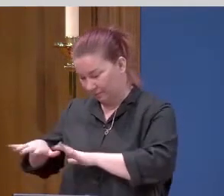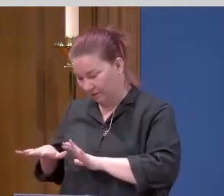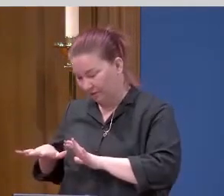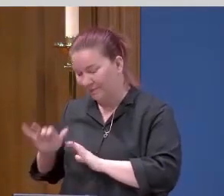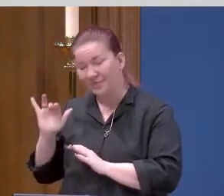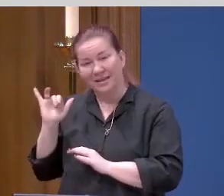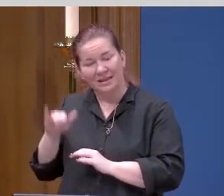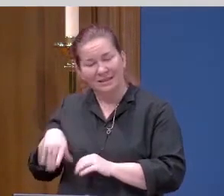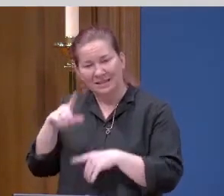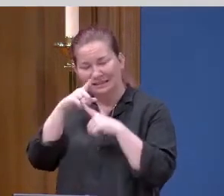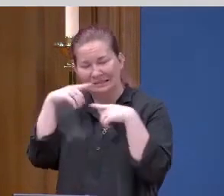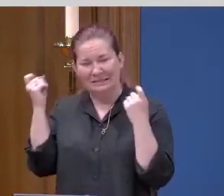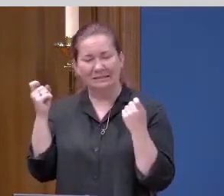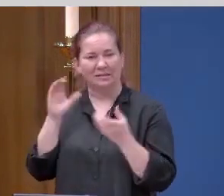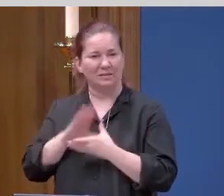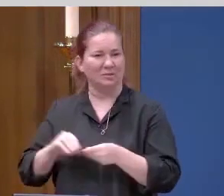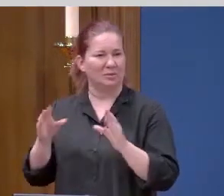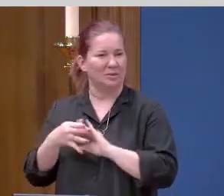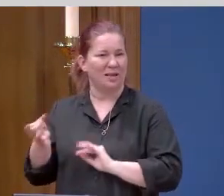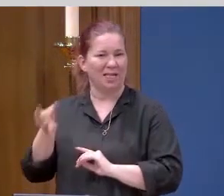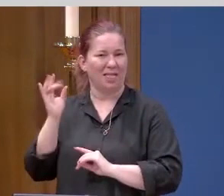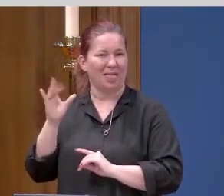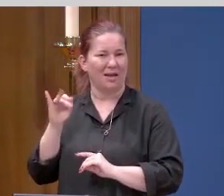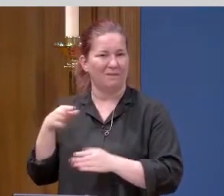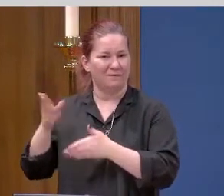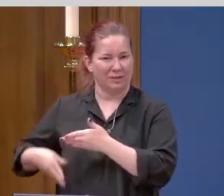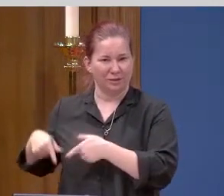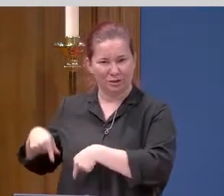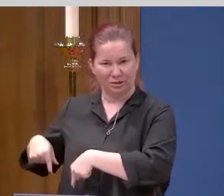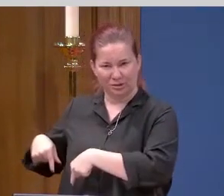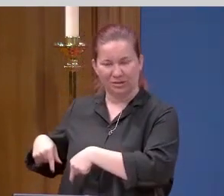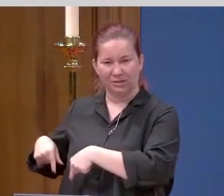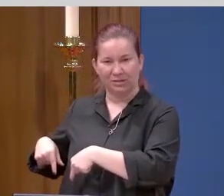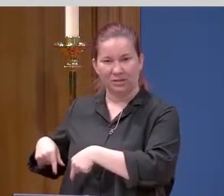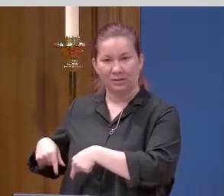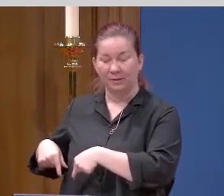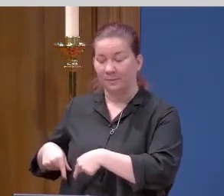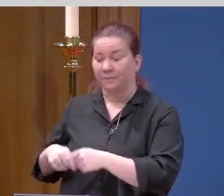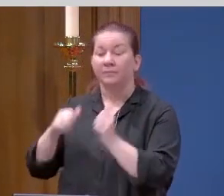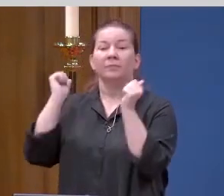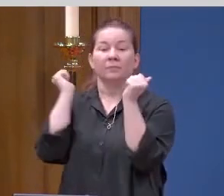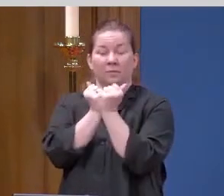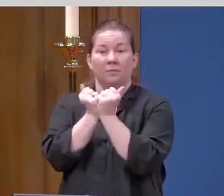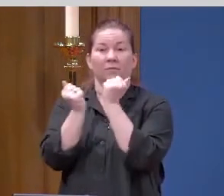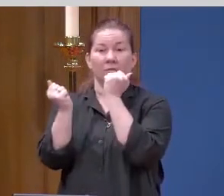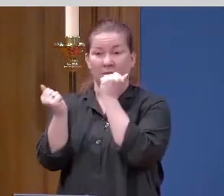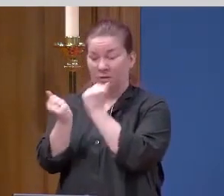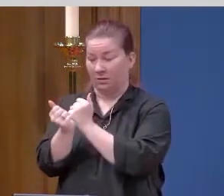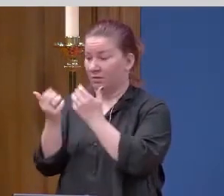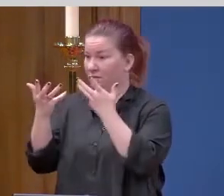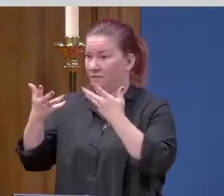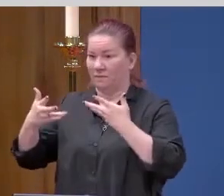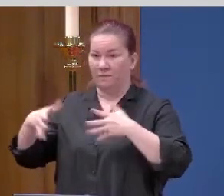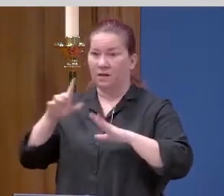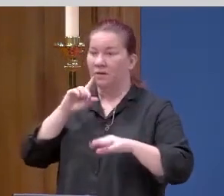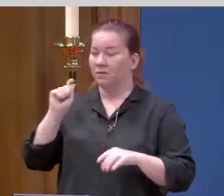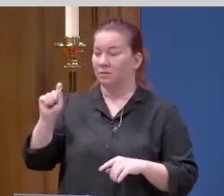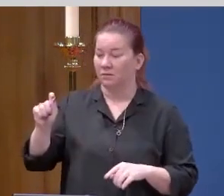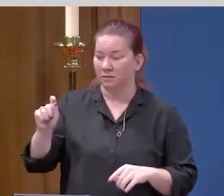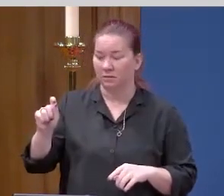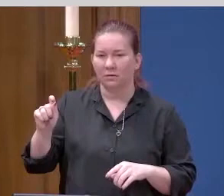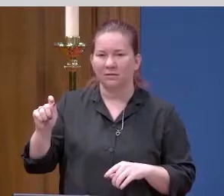ugly and awful story if it ends there. If it ends with the crucifixion, it's